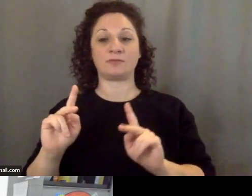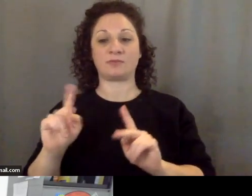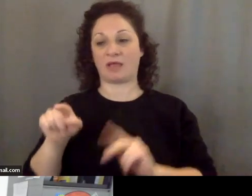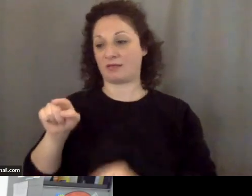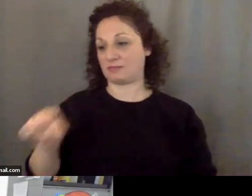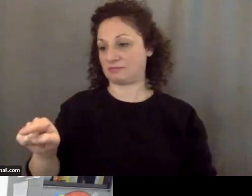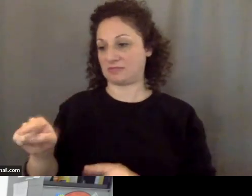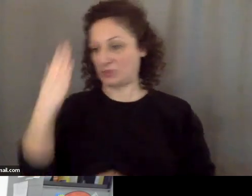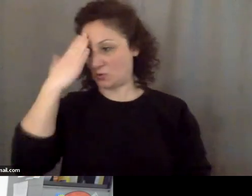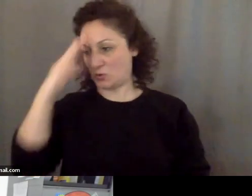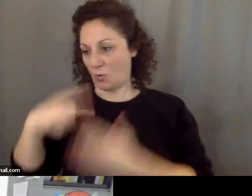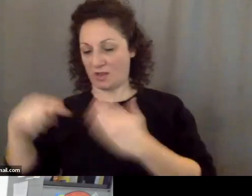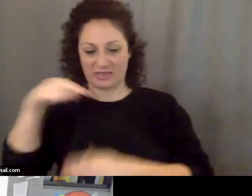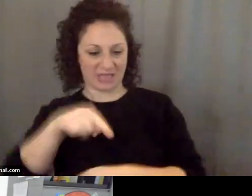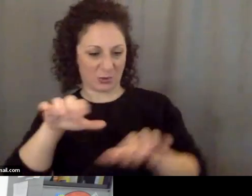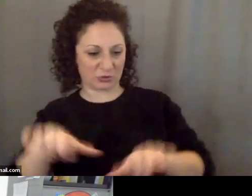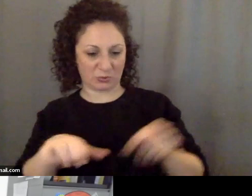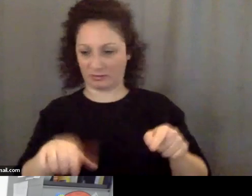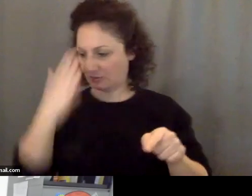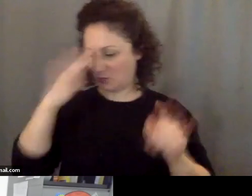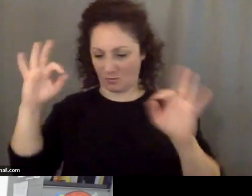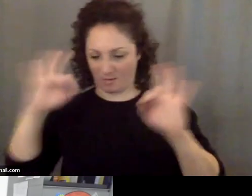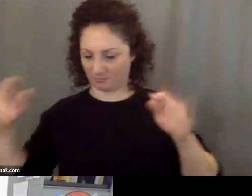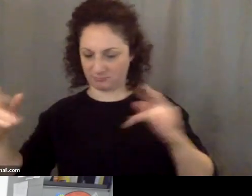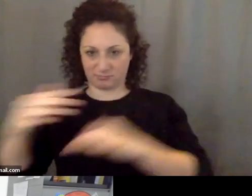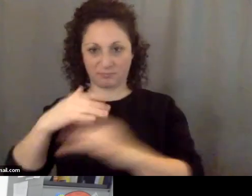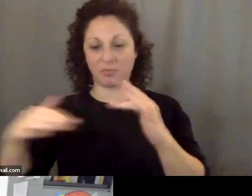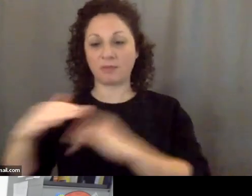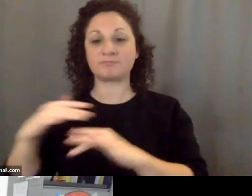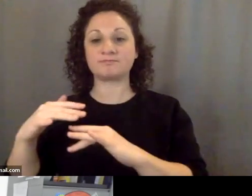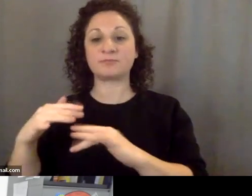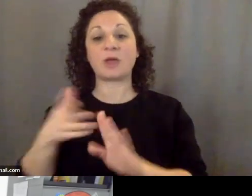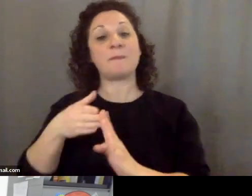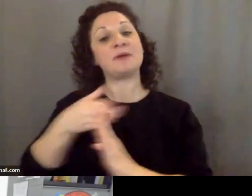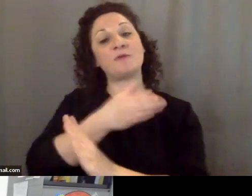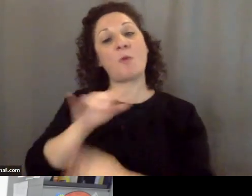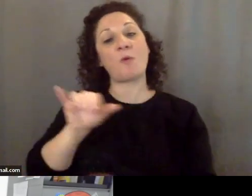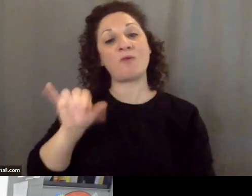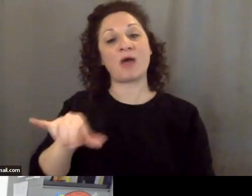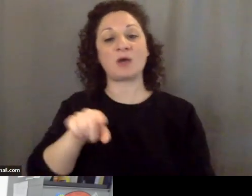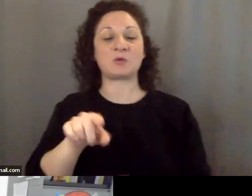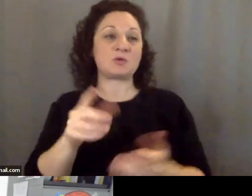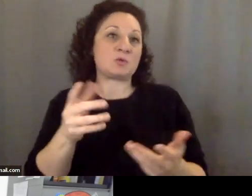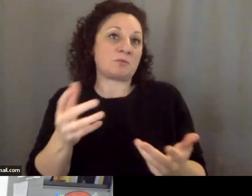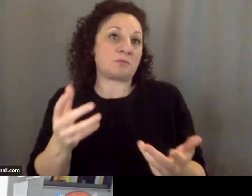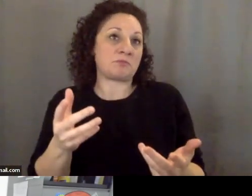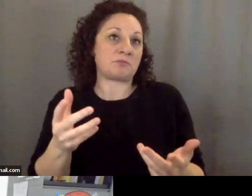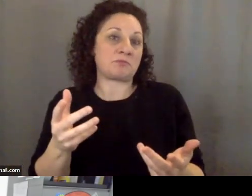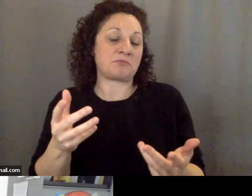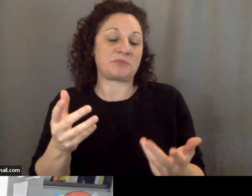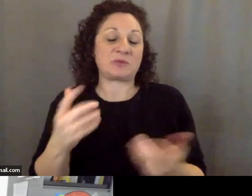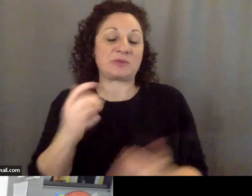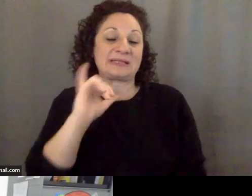colloquial parlance. And so, before that, you could say, well, it was just an